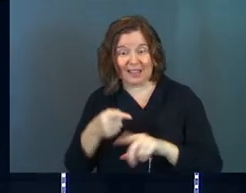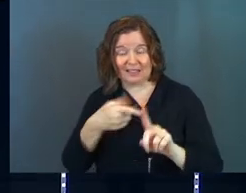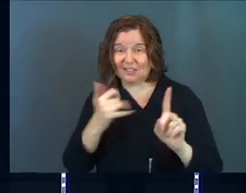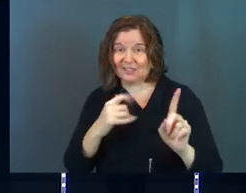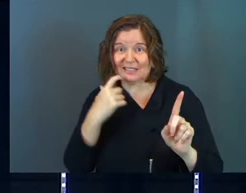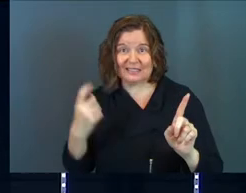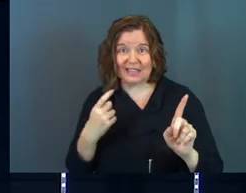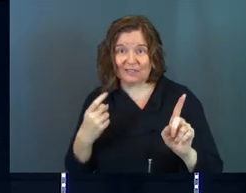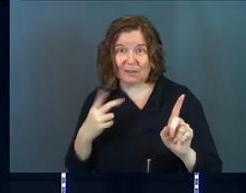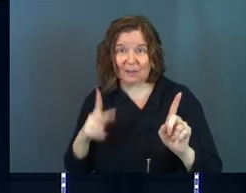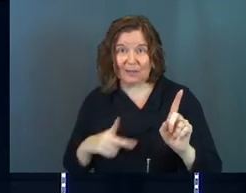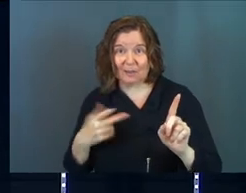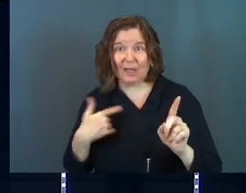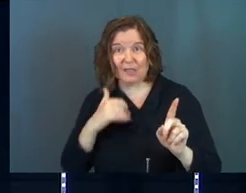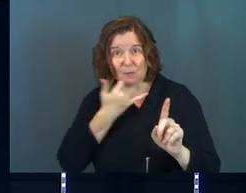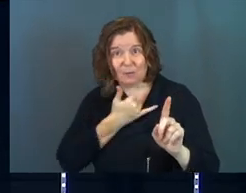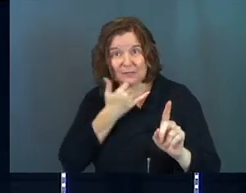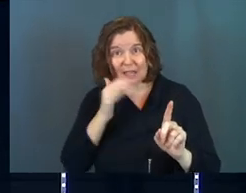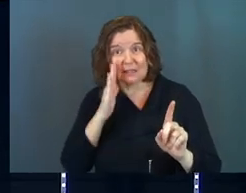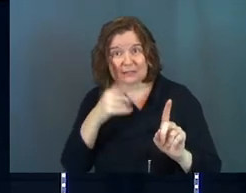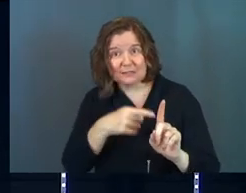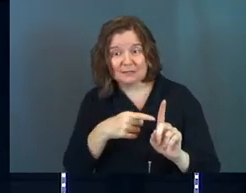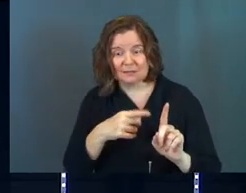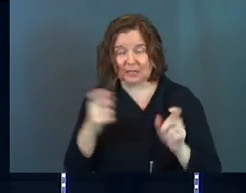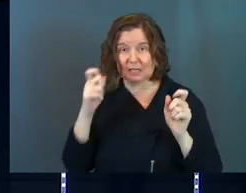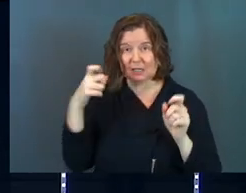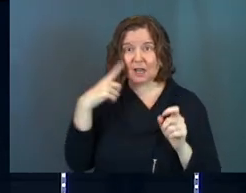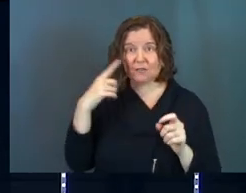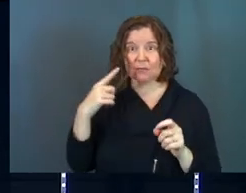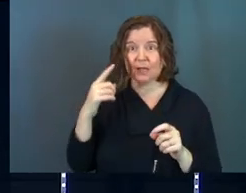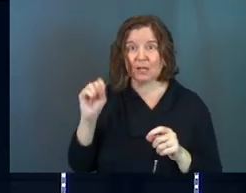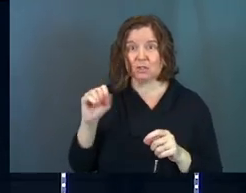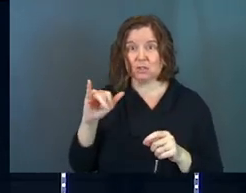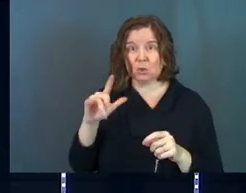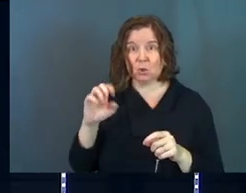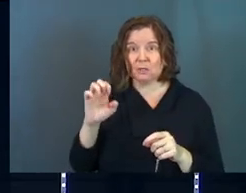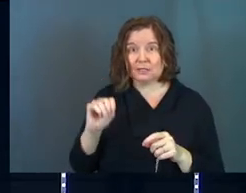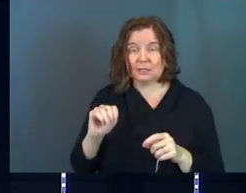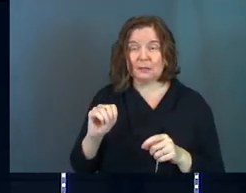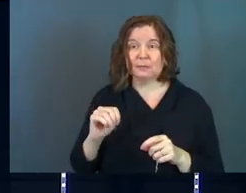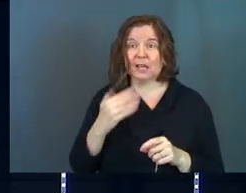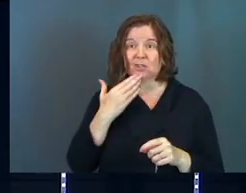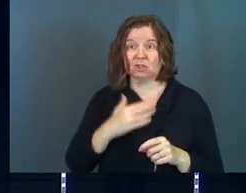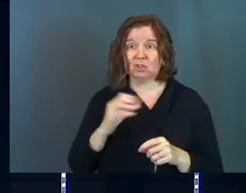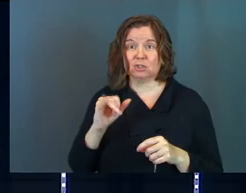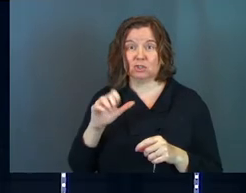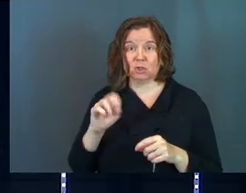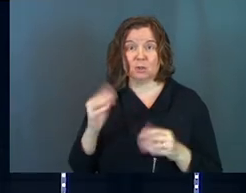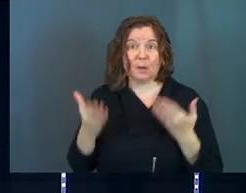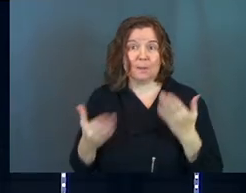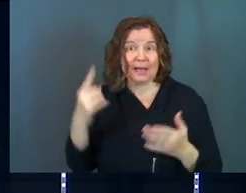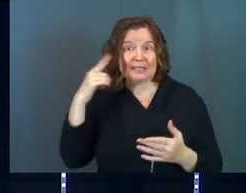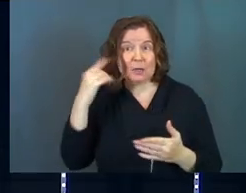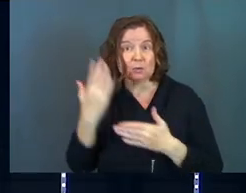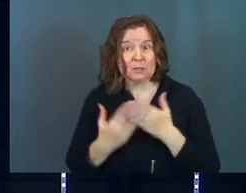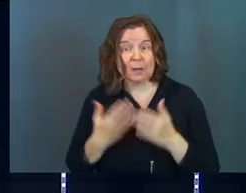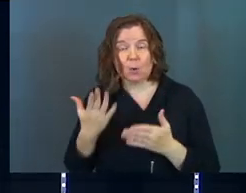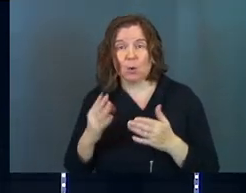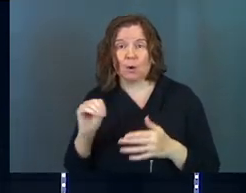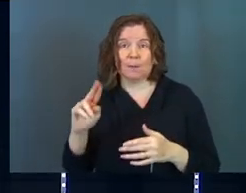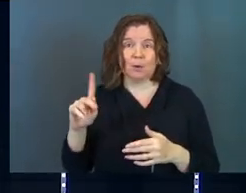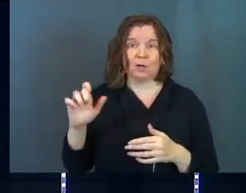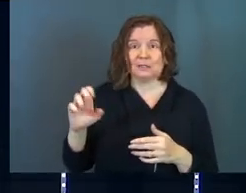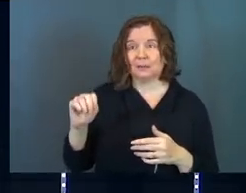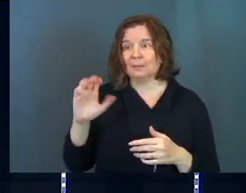And they'll make mistakes. Even governments like socialism, as good as socialism might sound to some, or